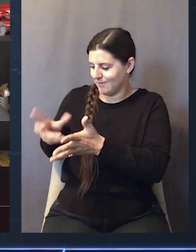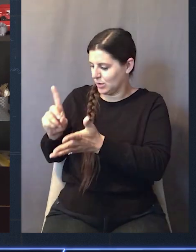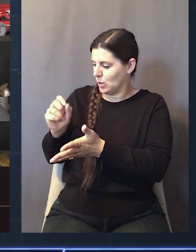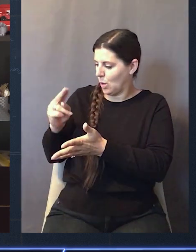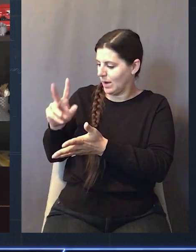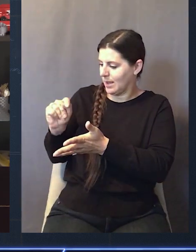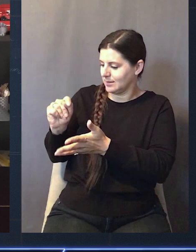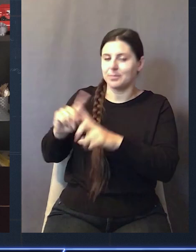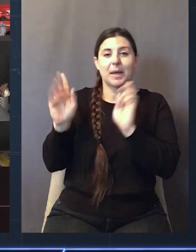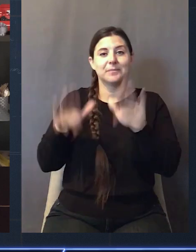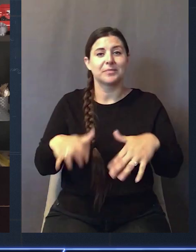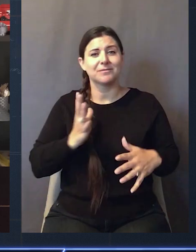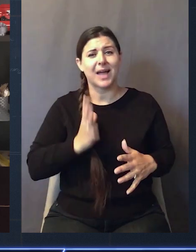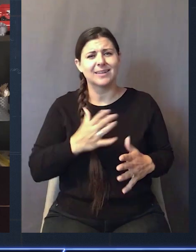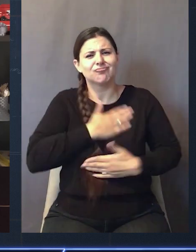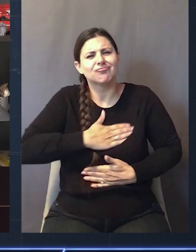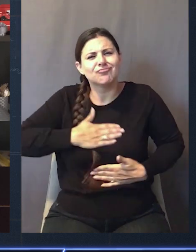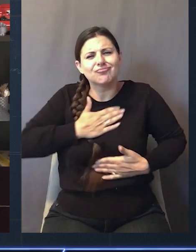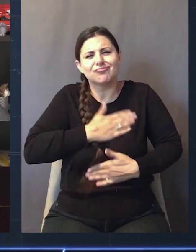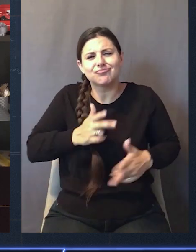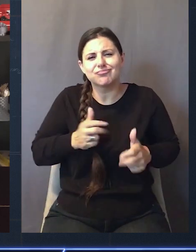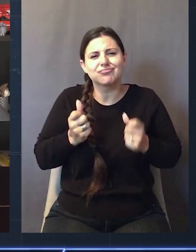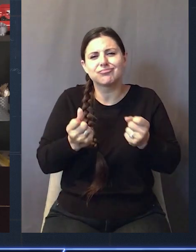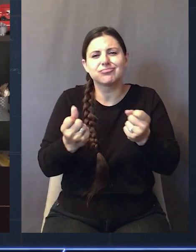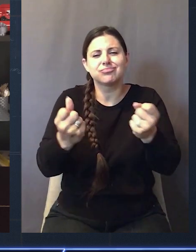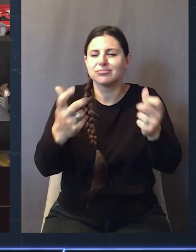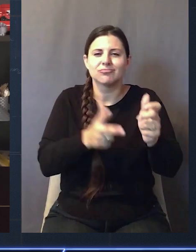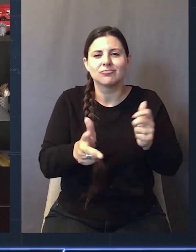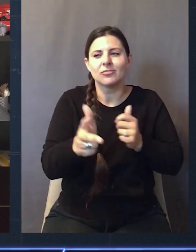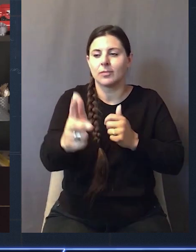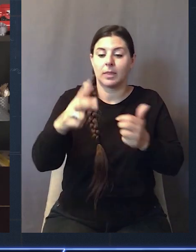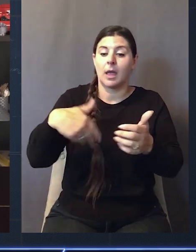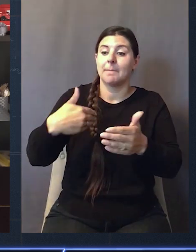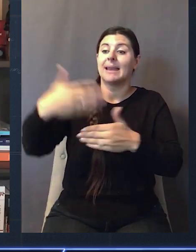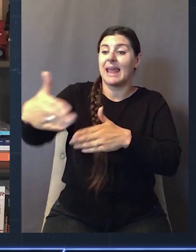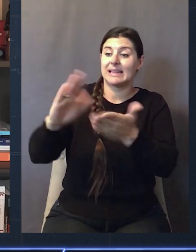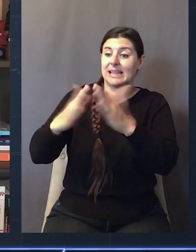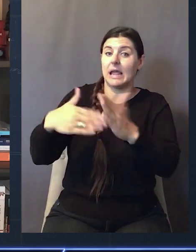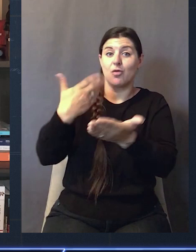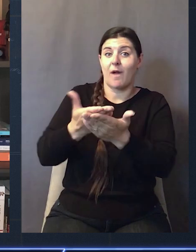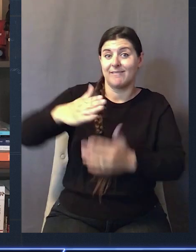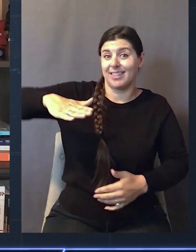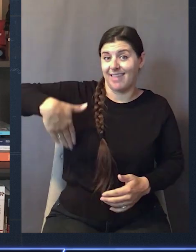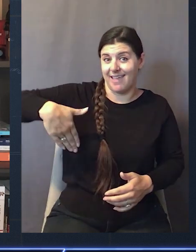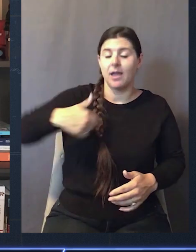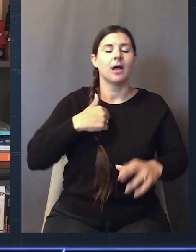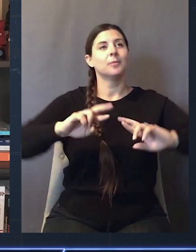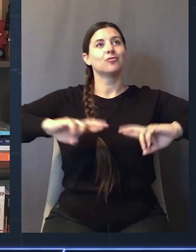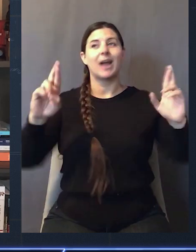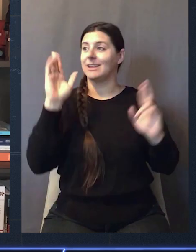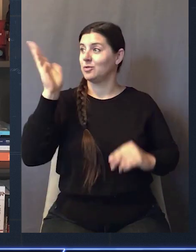that dinner, nothing left in the car, but those stale donuts. But I actually had a wonderful journey. I show up in my next city